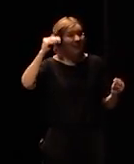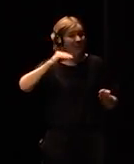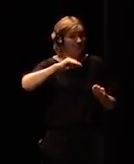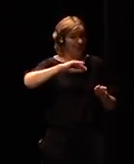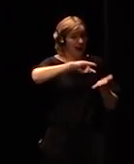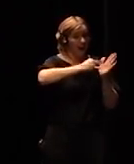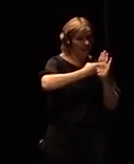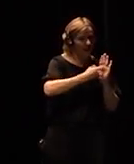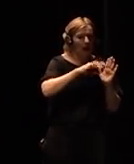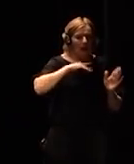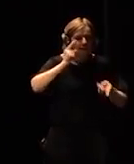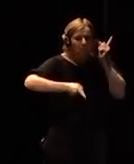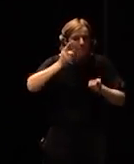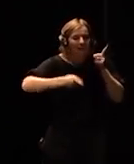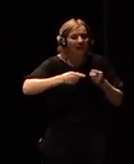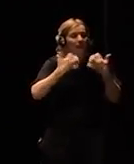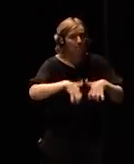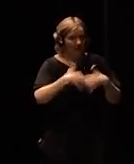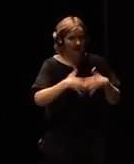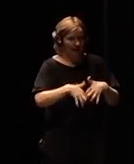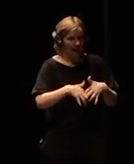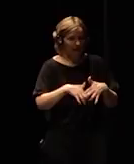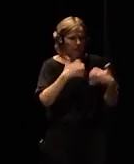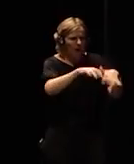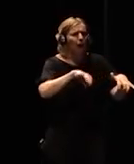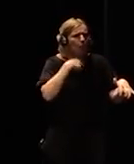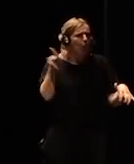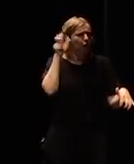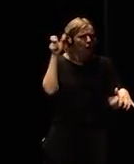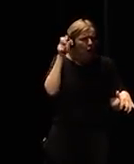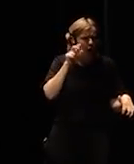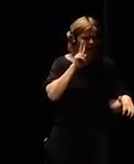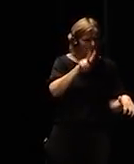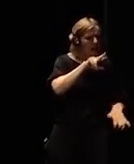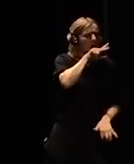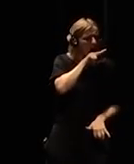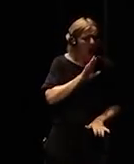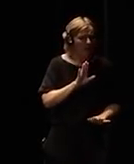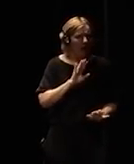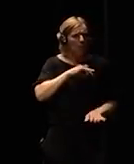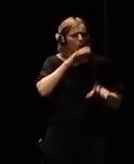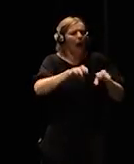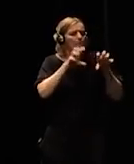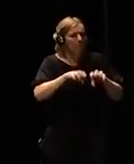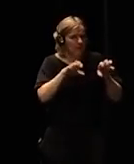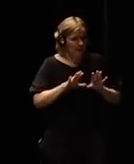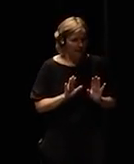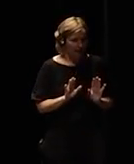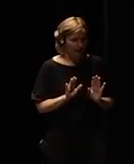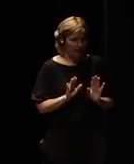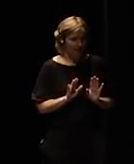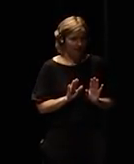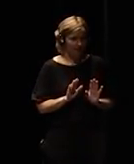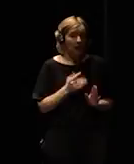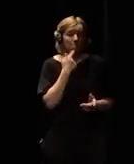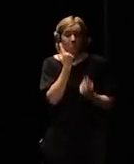they can hear they can see they can speak they can learn and some people say that they